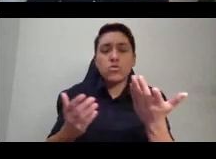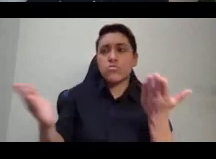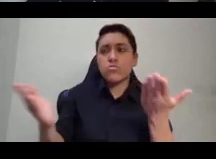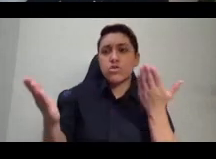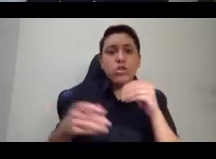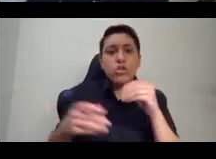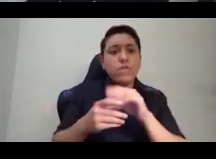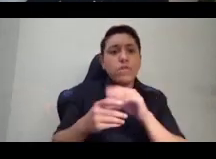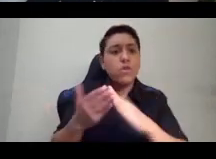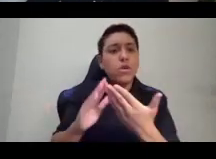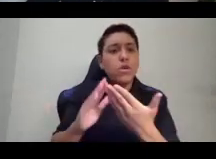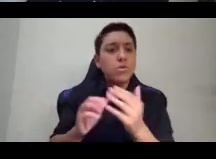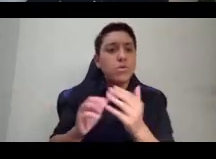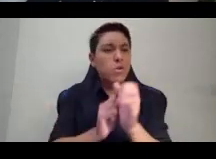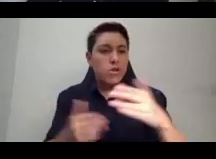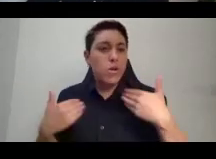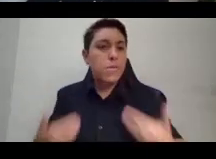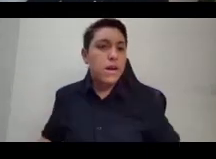connect it?